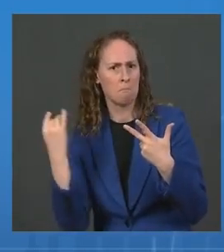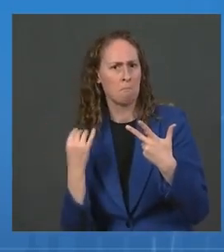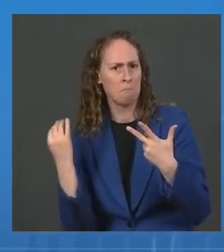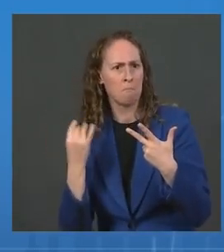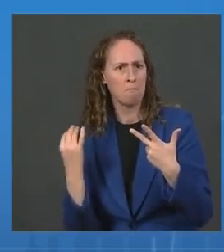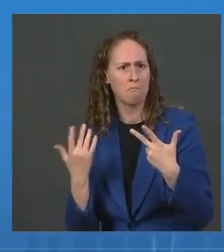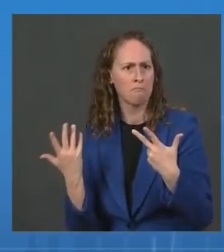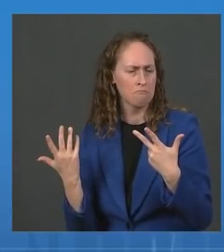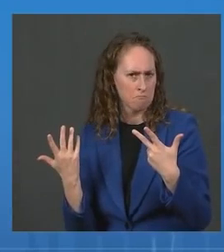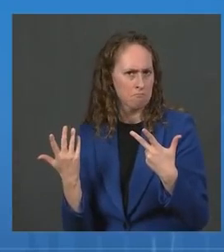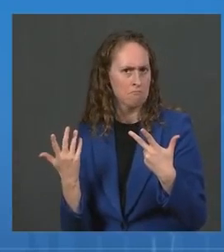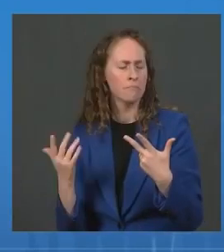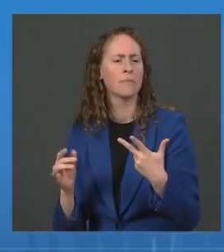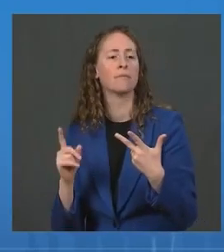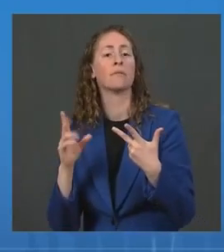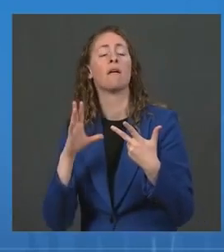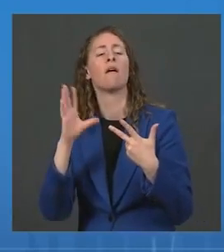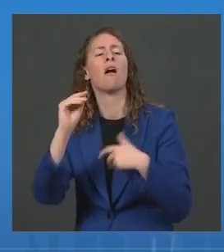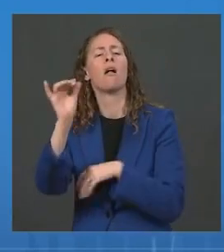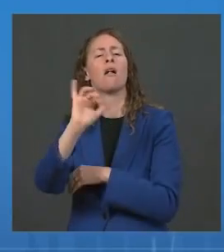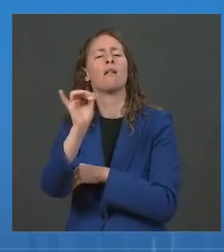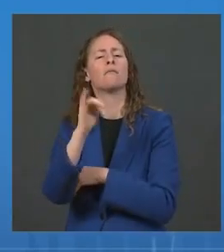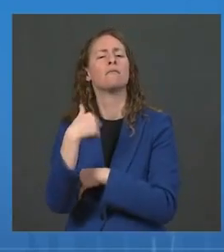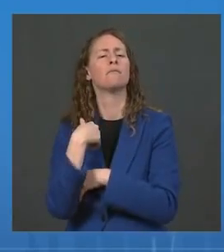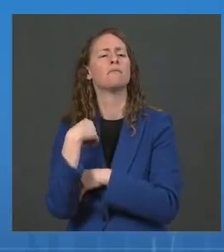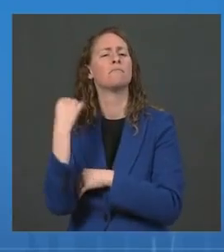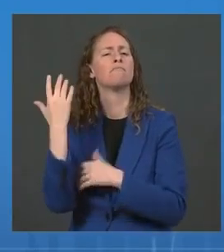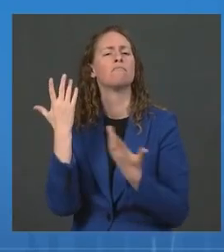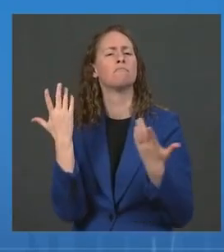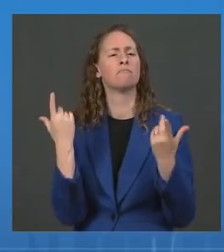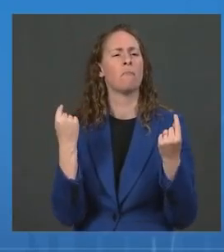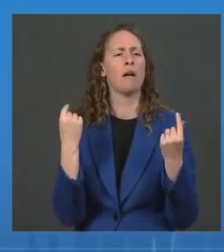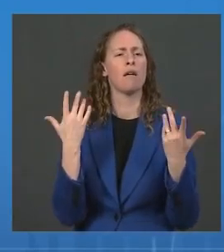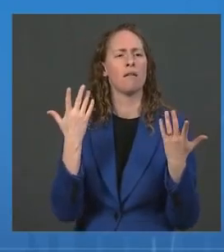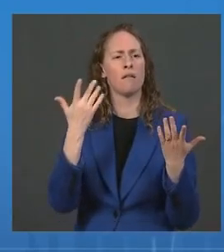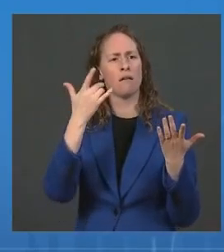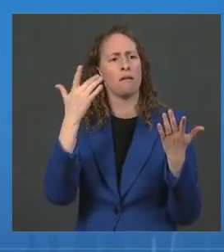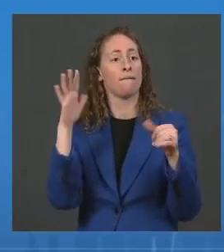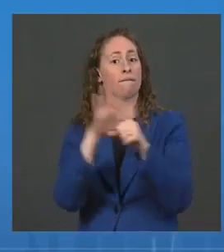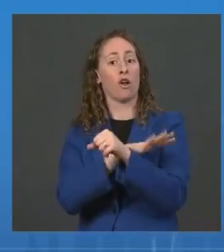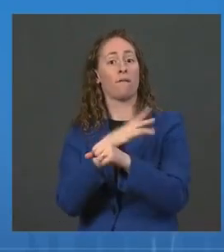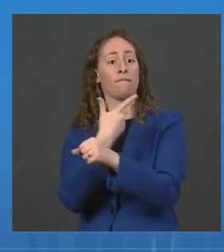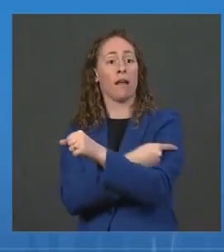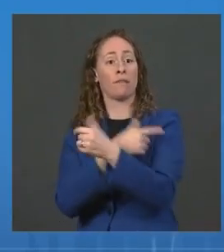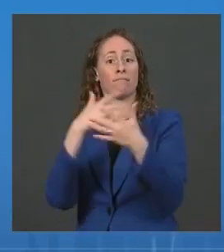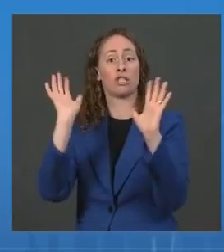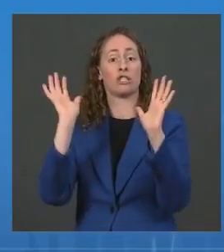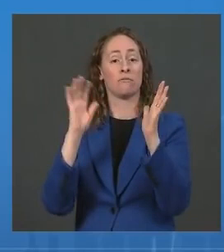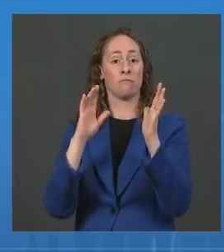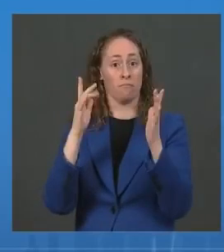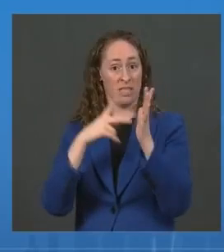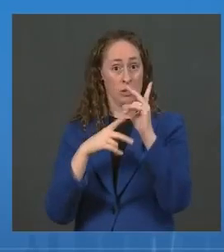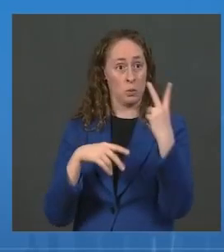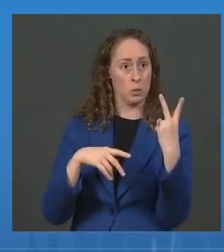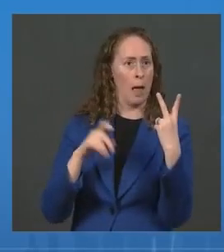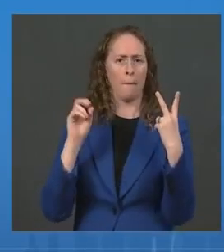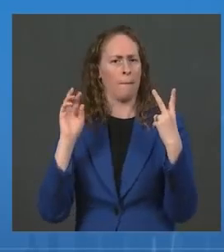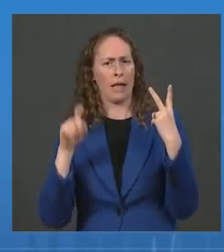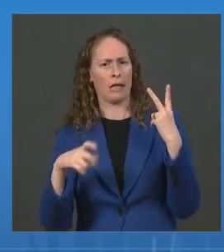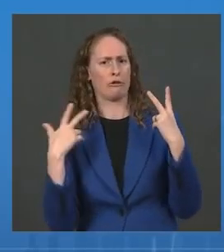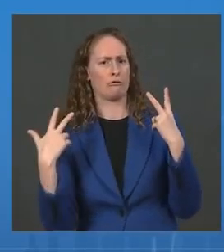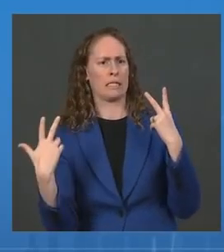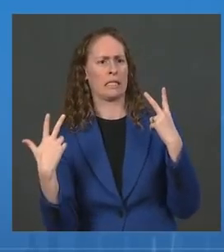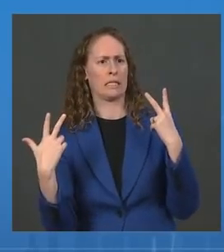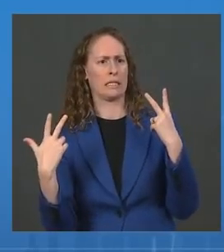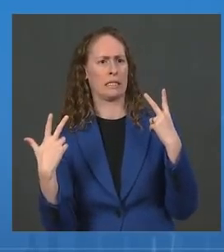what will be the standard for fully vaccinated? Will it be two doses or three doses for those federal workers